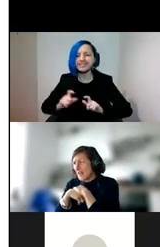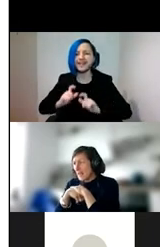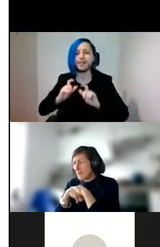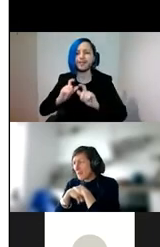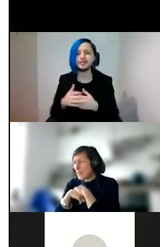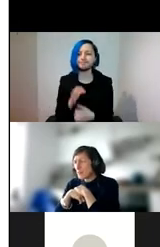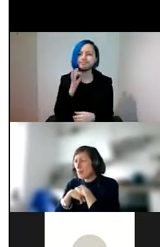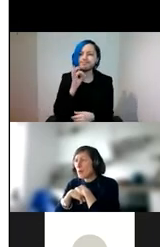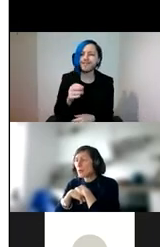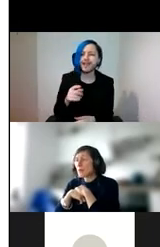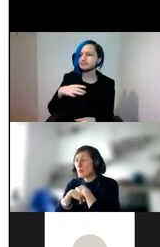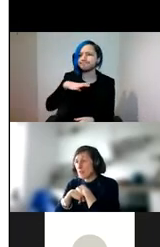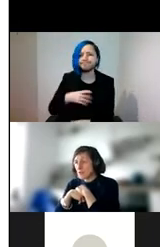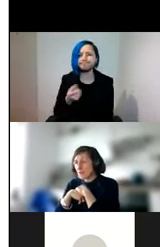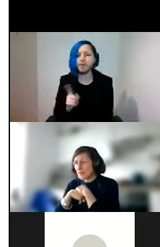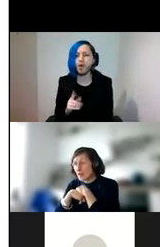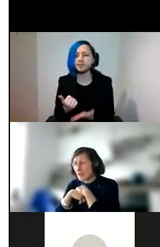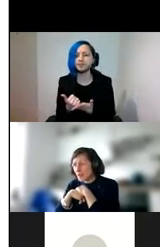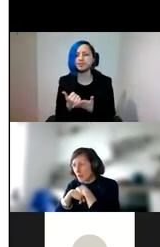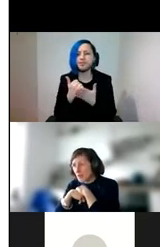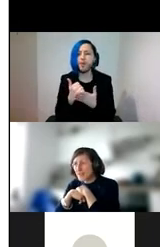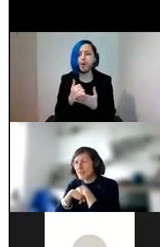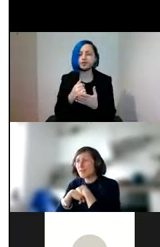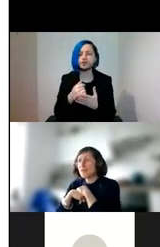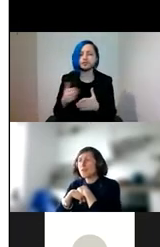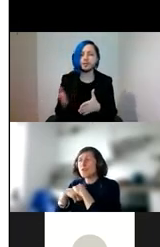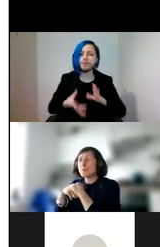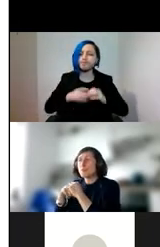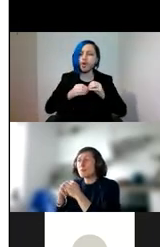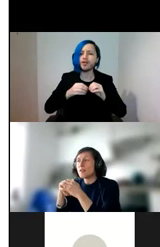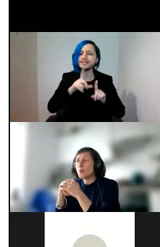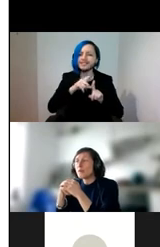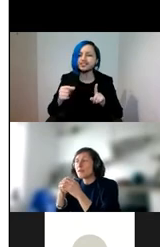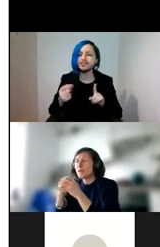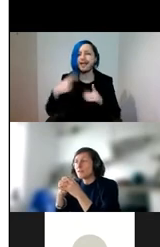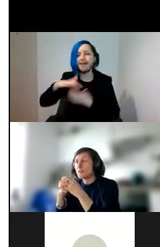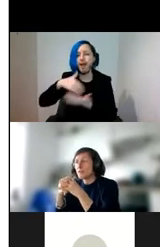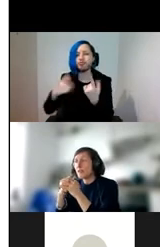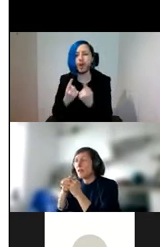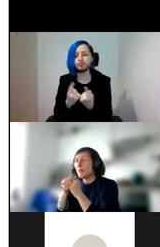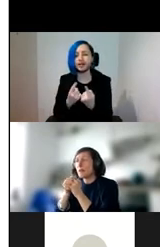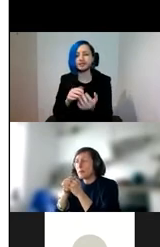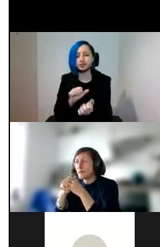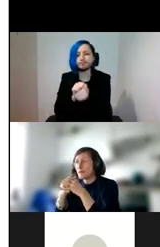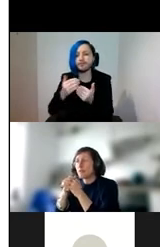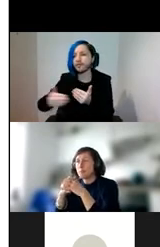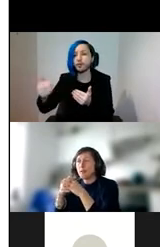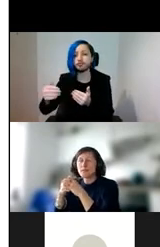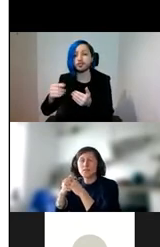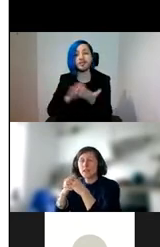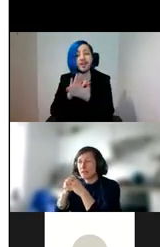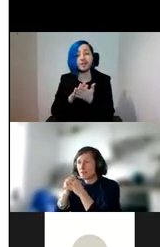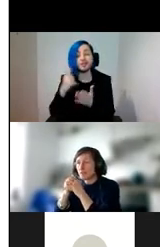to support born digital and hybrid objects into the future is prompting wider questions about the planetary